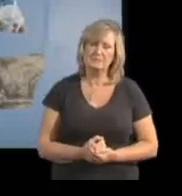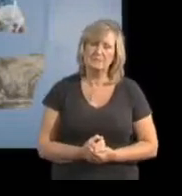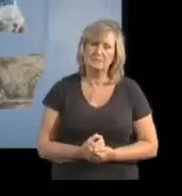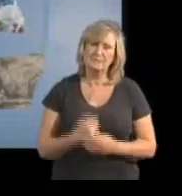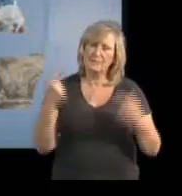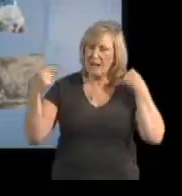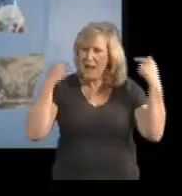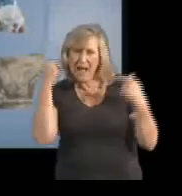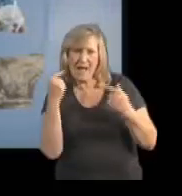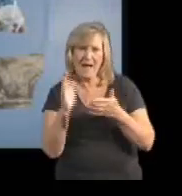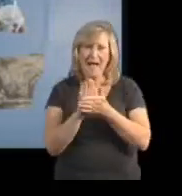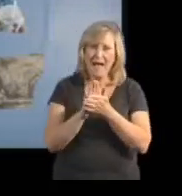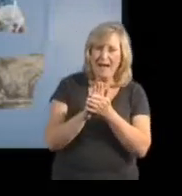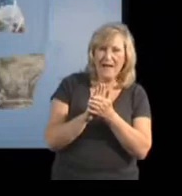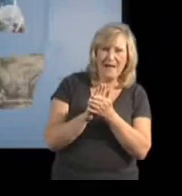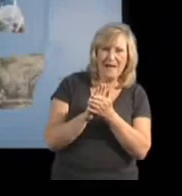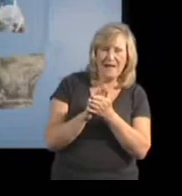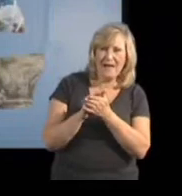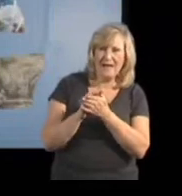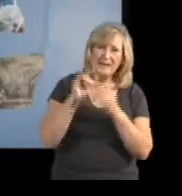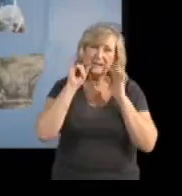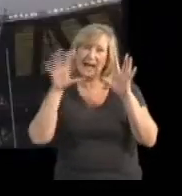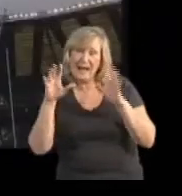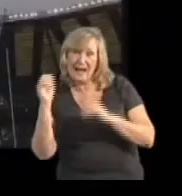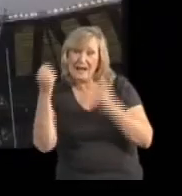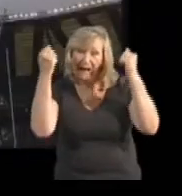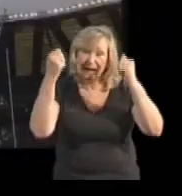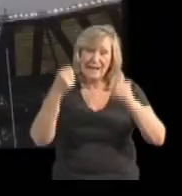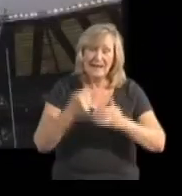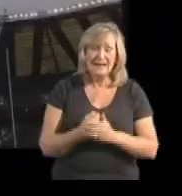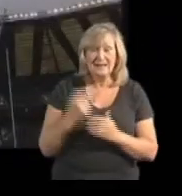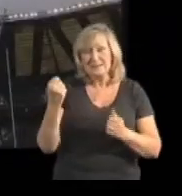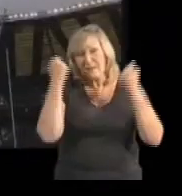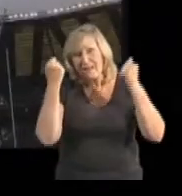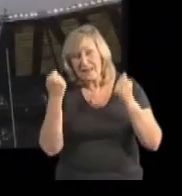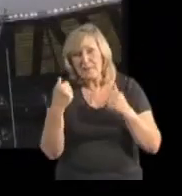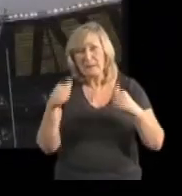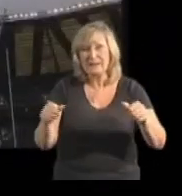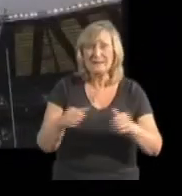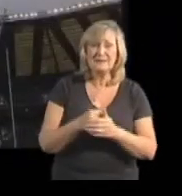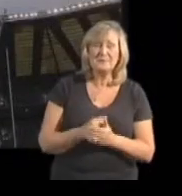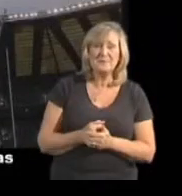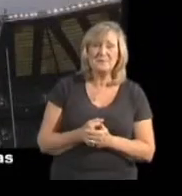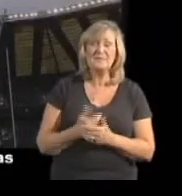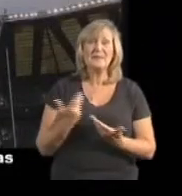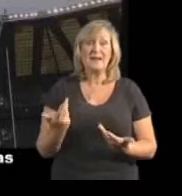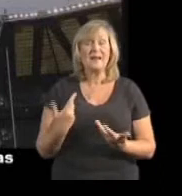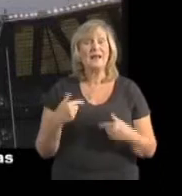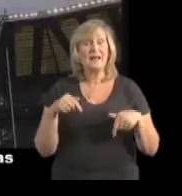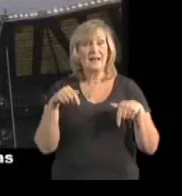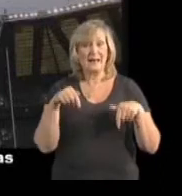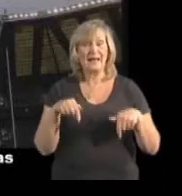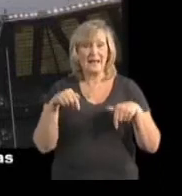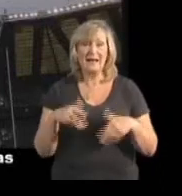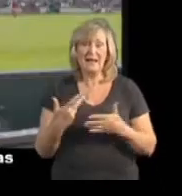Here it is for Johnny! Has he done it? He sure has! Even in the